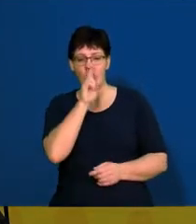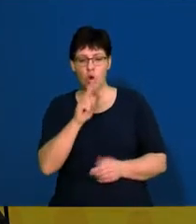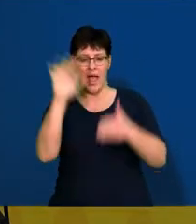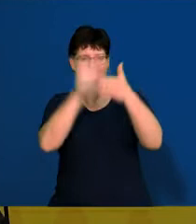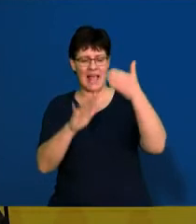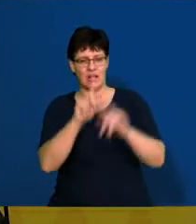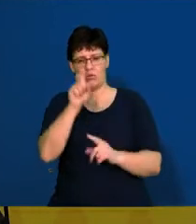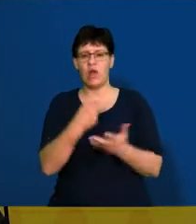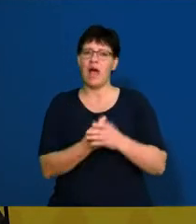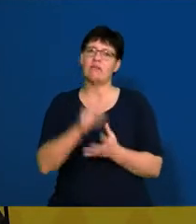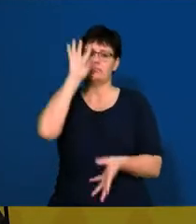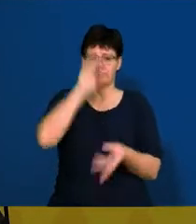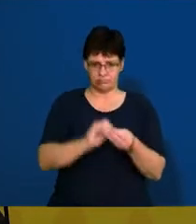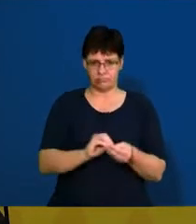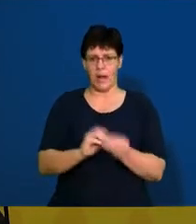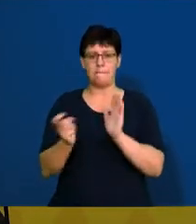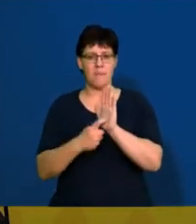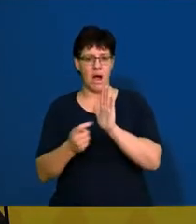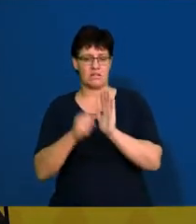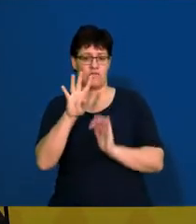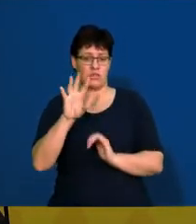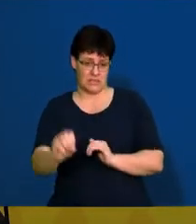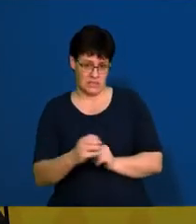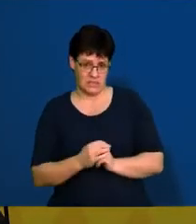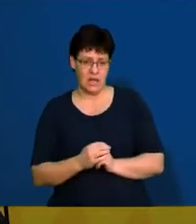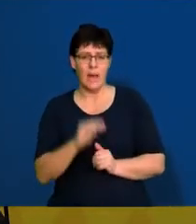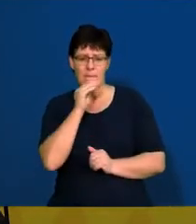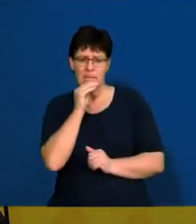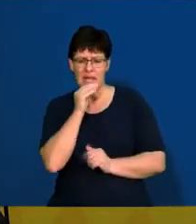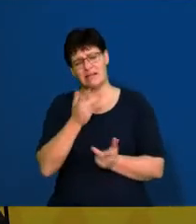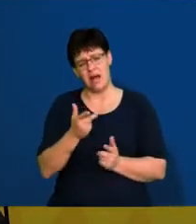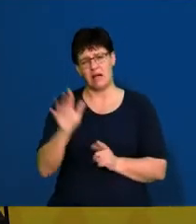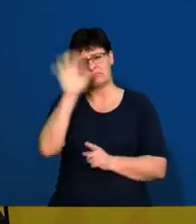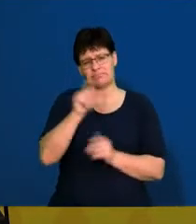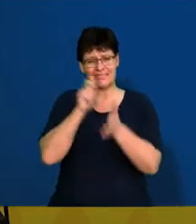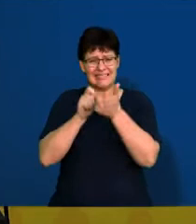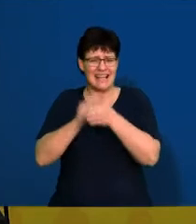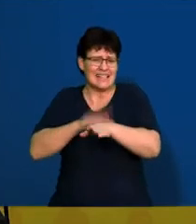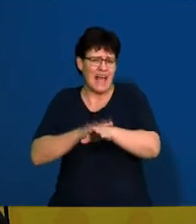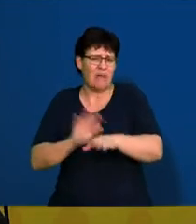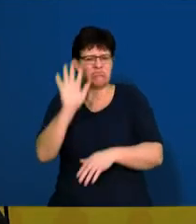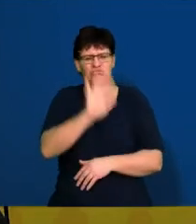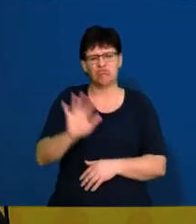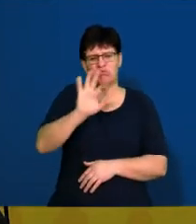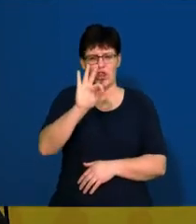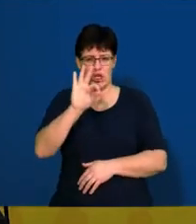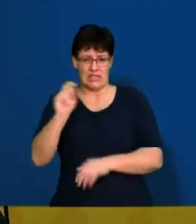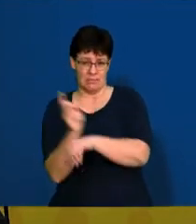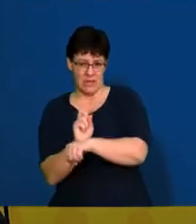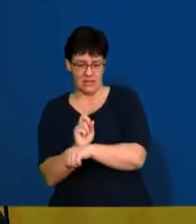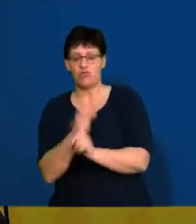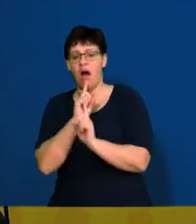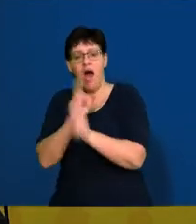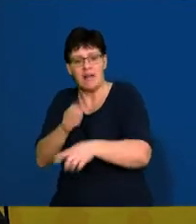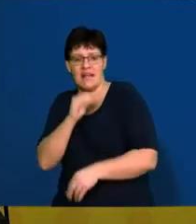question will be for 40 marks. Try and leave 30 minutes so that you have enough time in which to answer the question